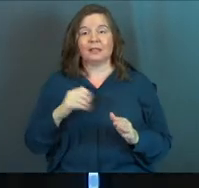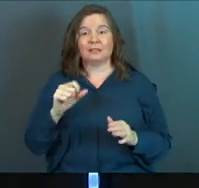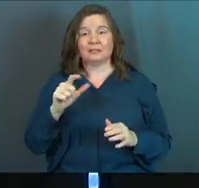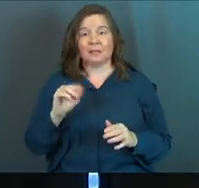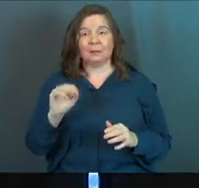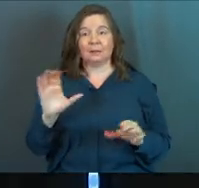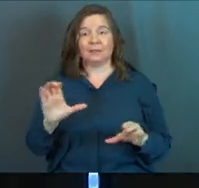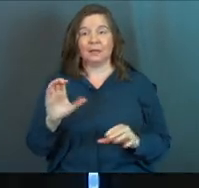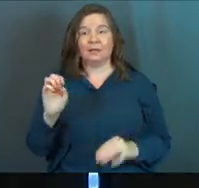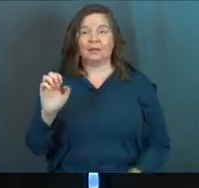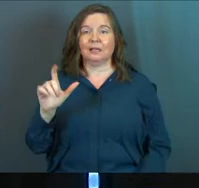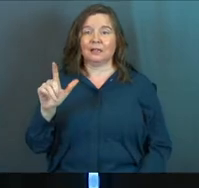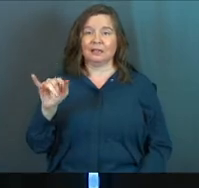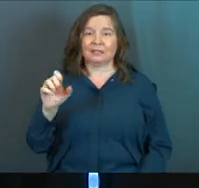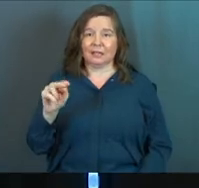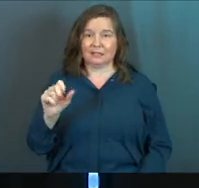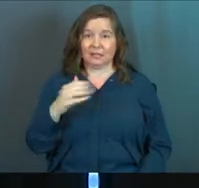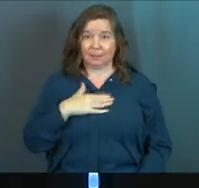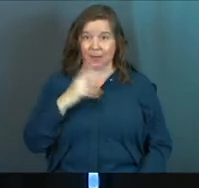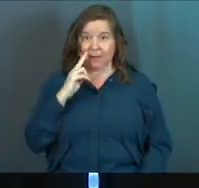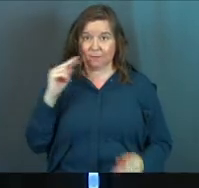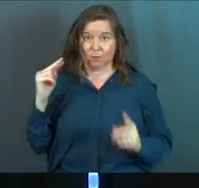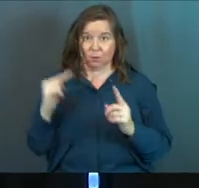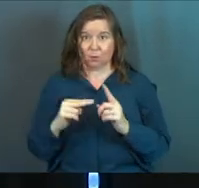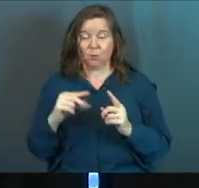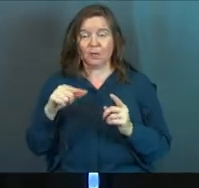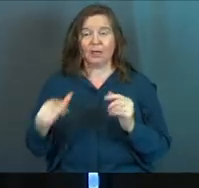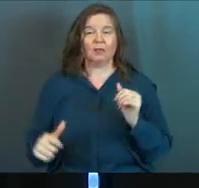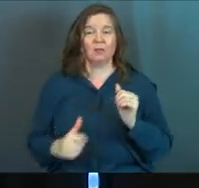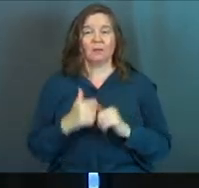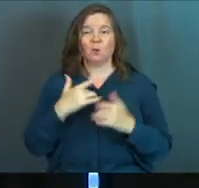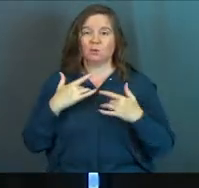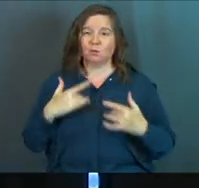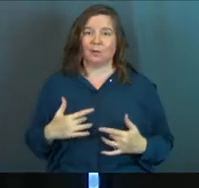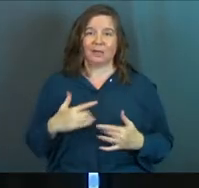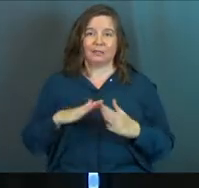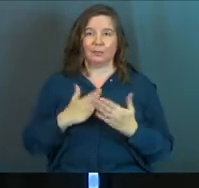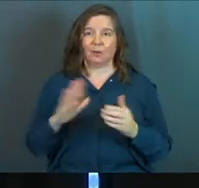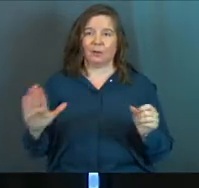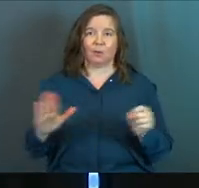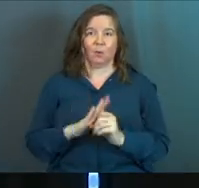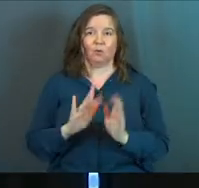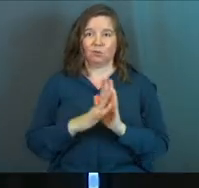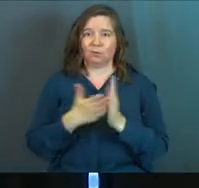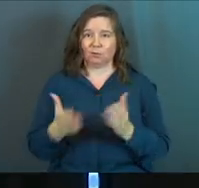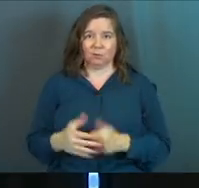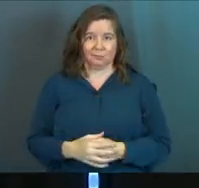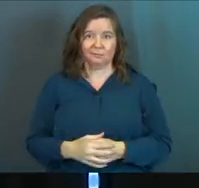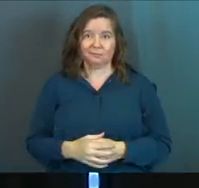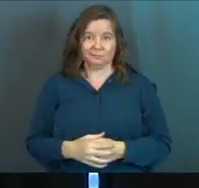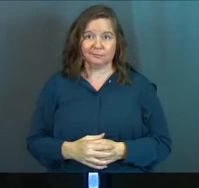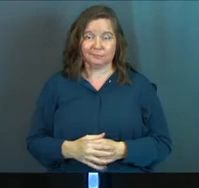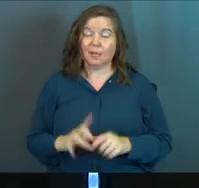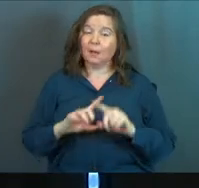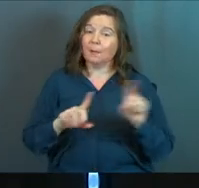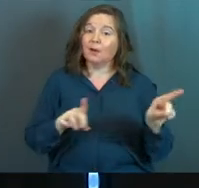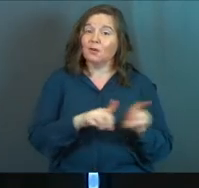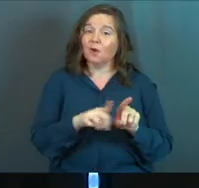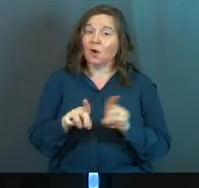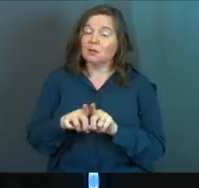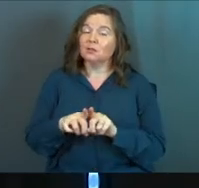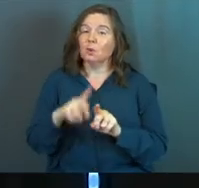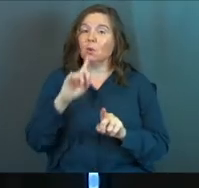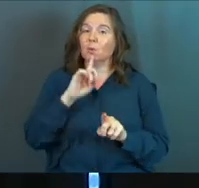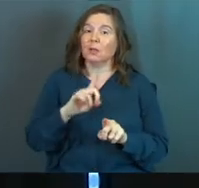Ecclesiastes. Ecclesiastes, in my view, is the most depressing book in the entire scripture. But it's also